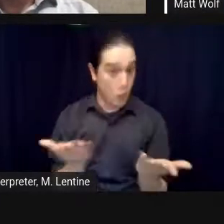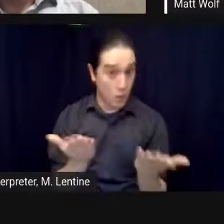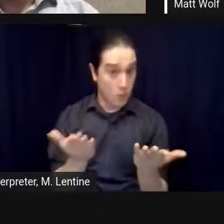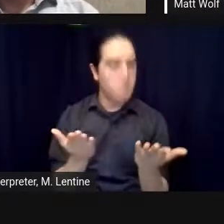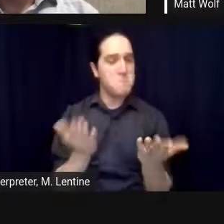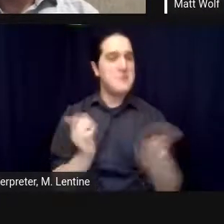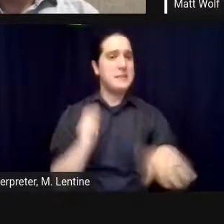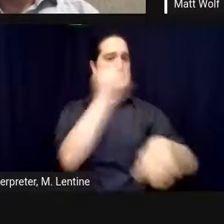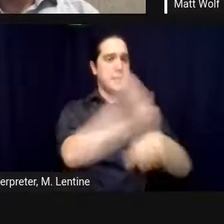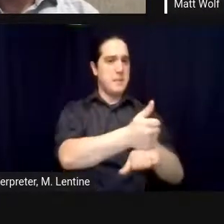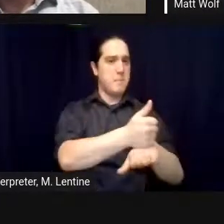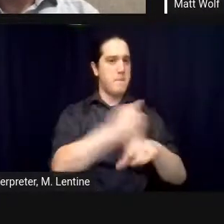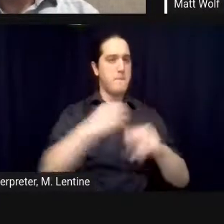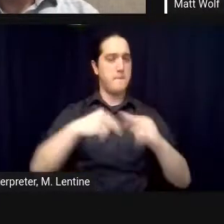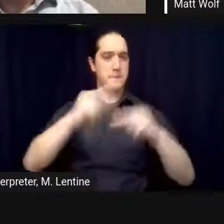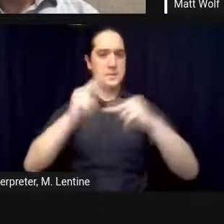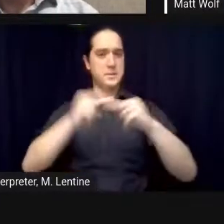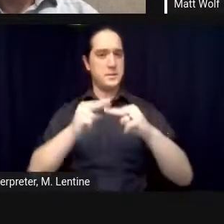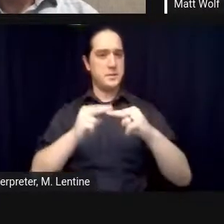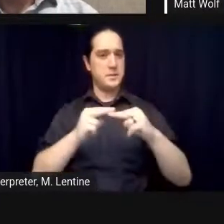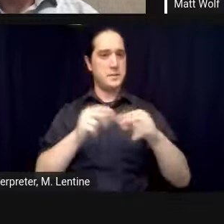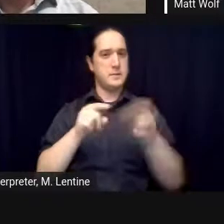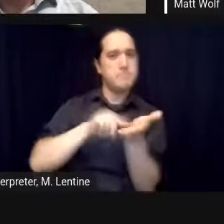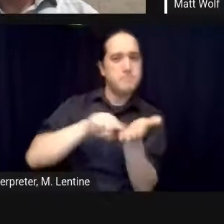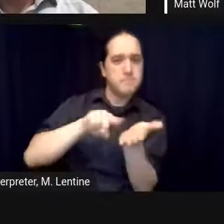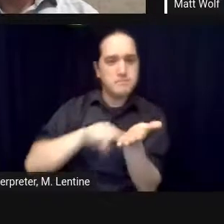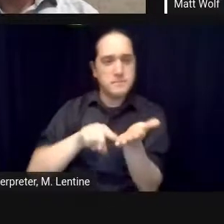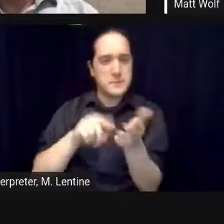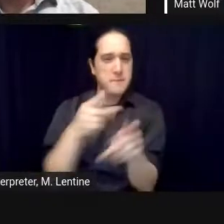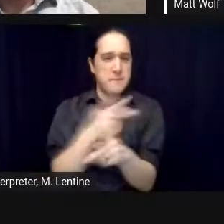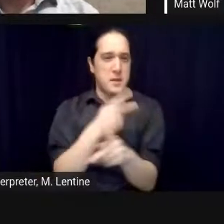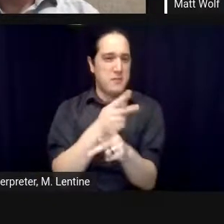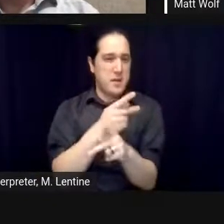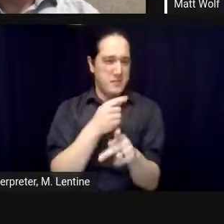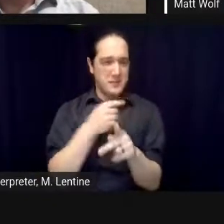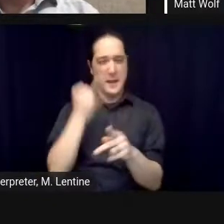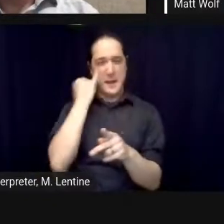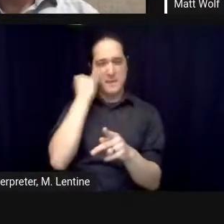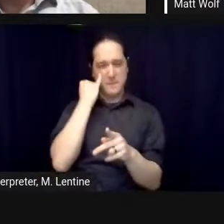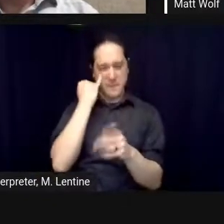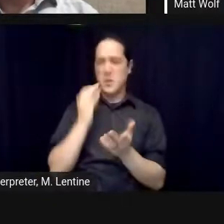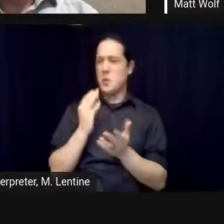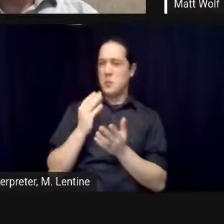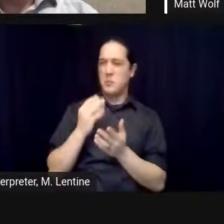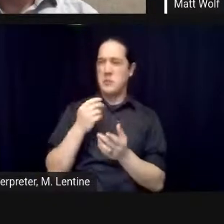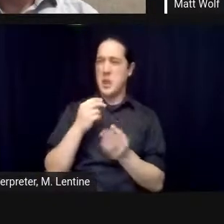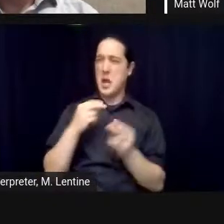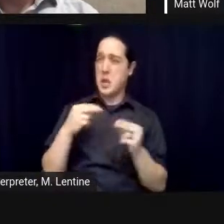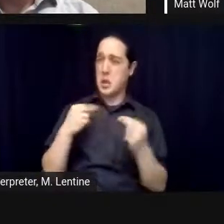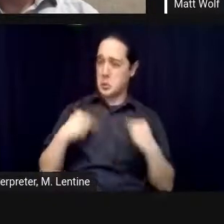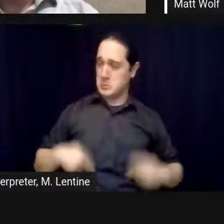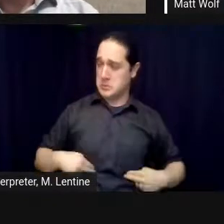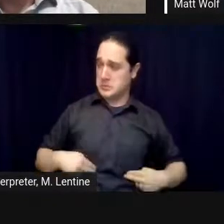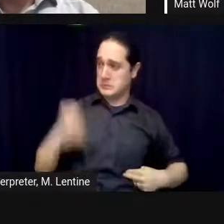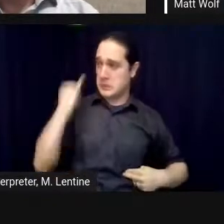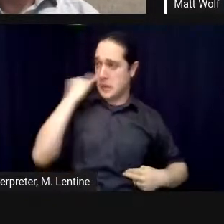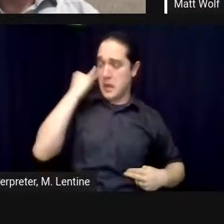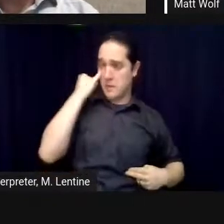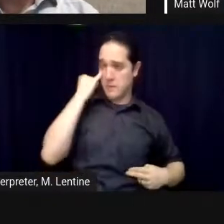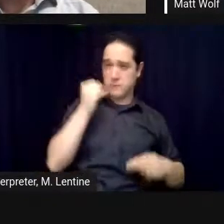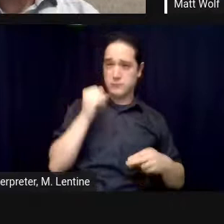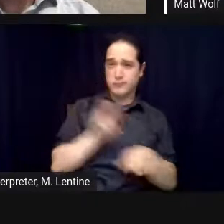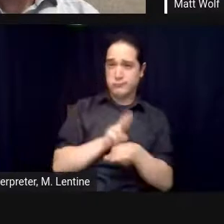systems in peace you know without polluting each other it would be so obvious that this was important